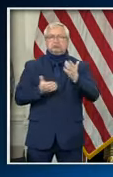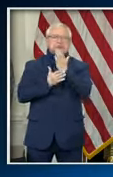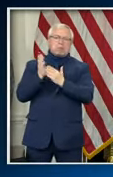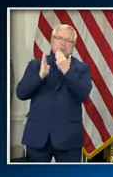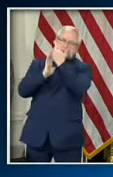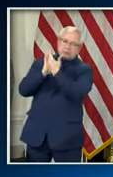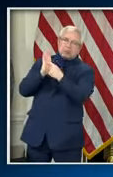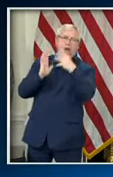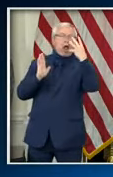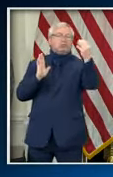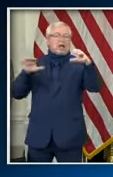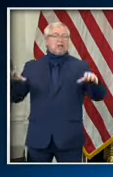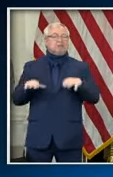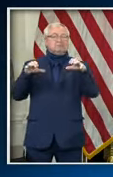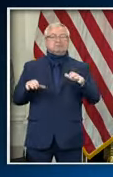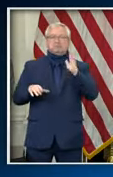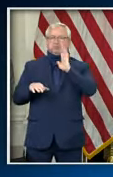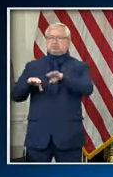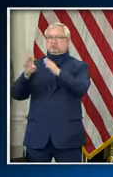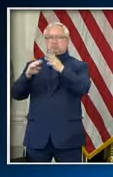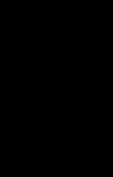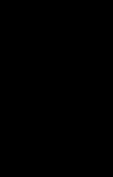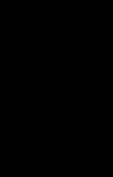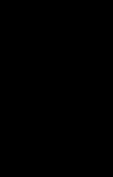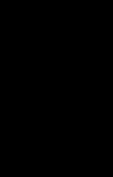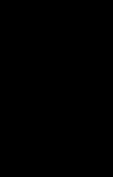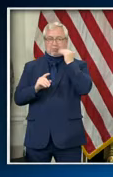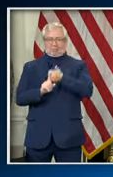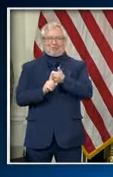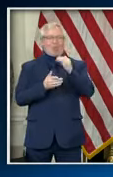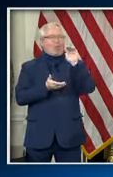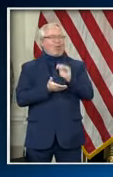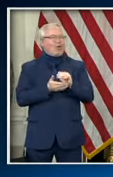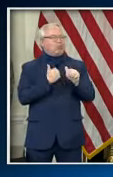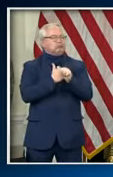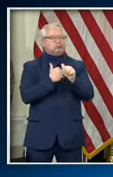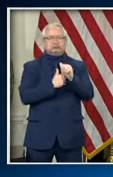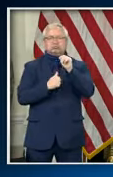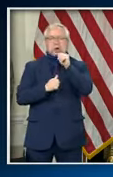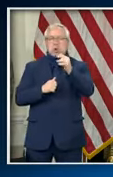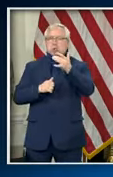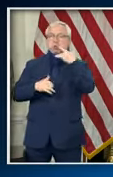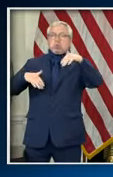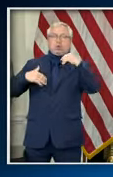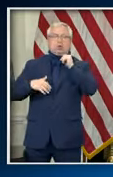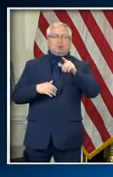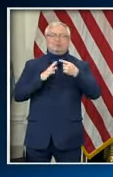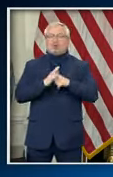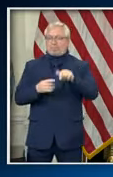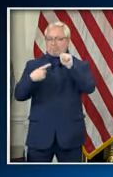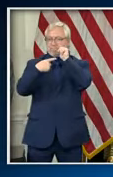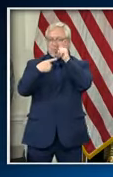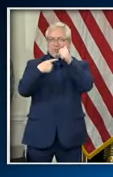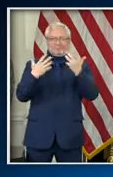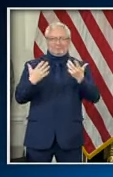lower risk outdoor activities so effective tomorrow at 7